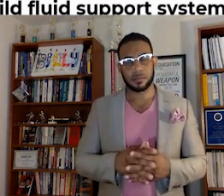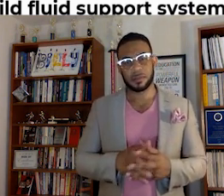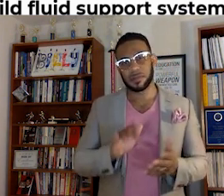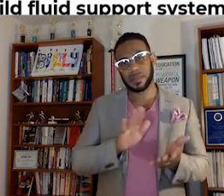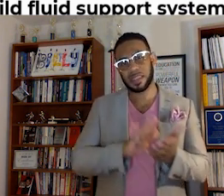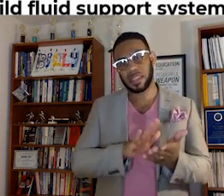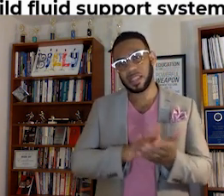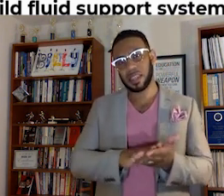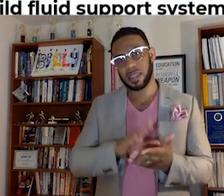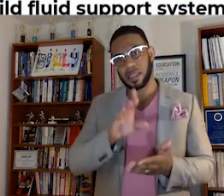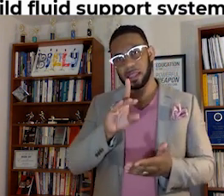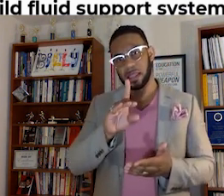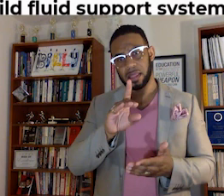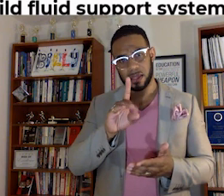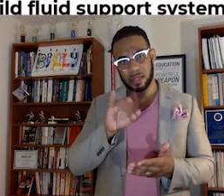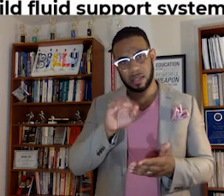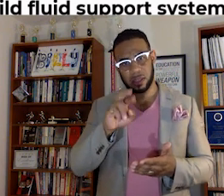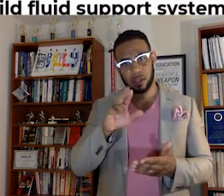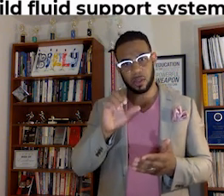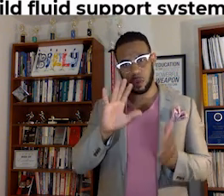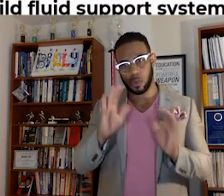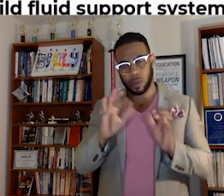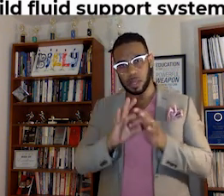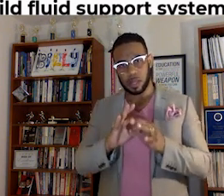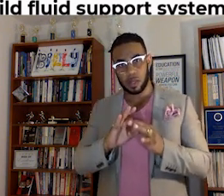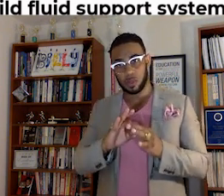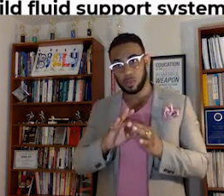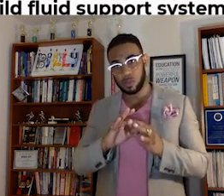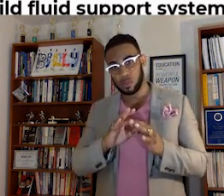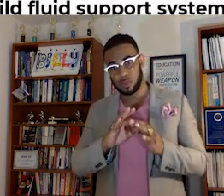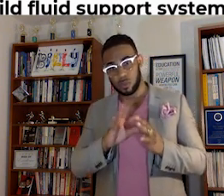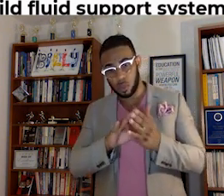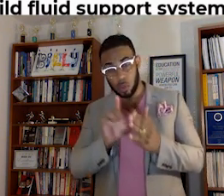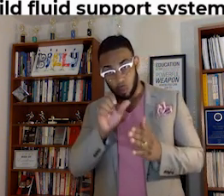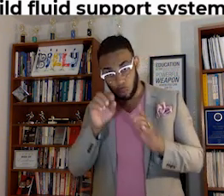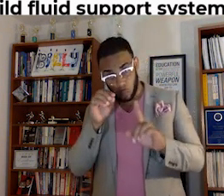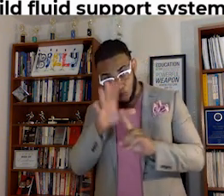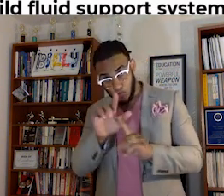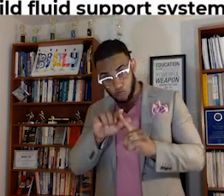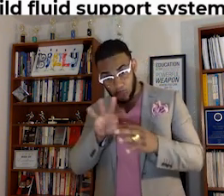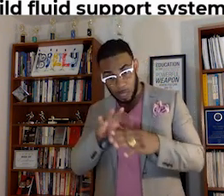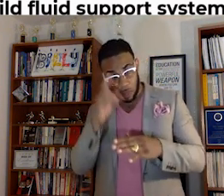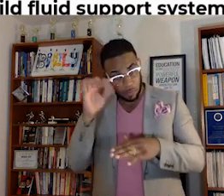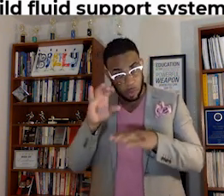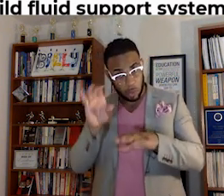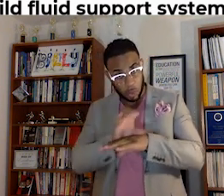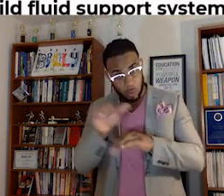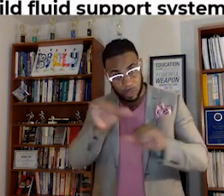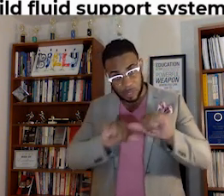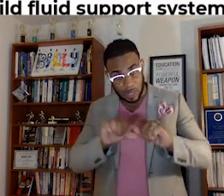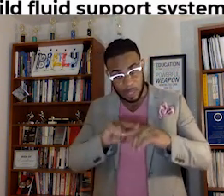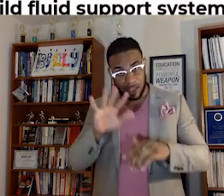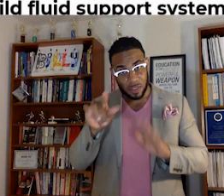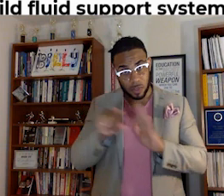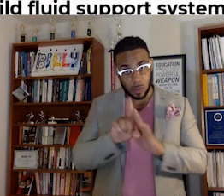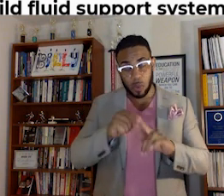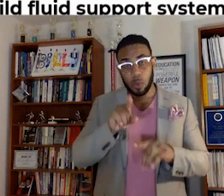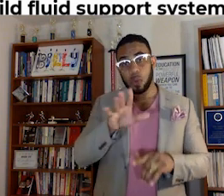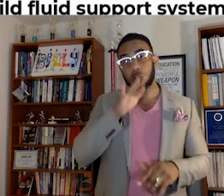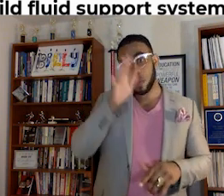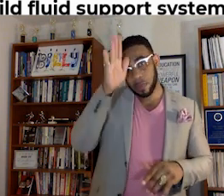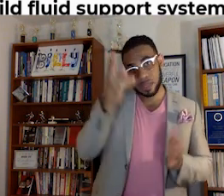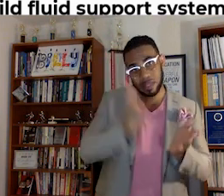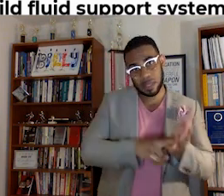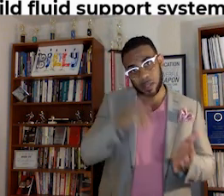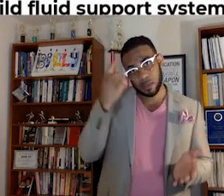academic discourse correlated to learning rate? Were you exposed to the content for computer science in fifth grade when your parents